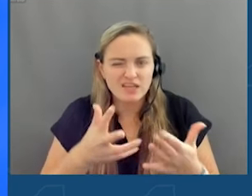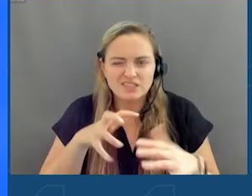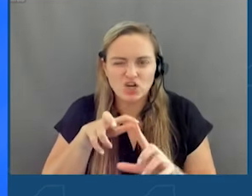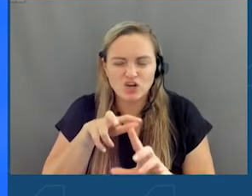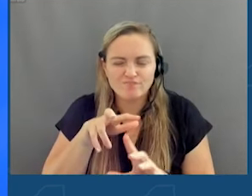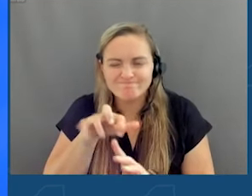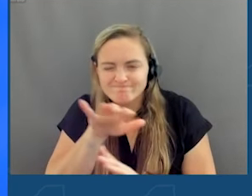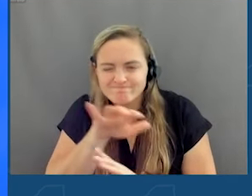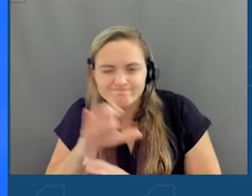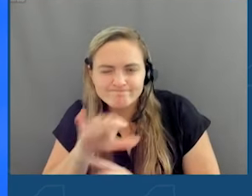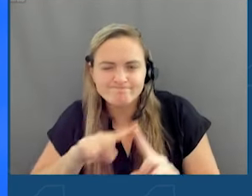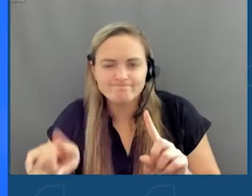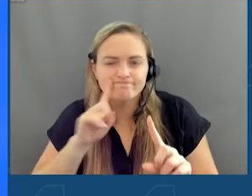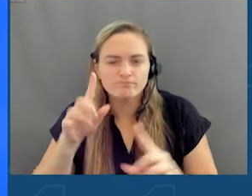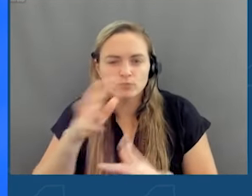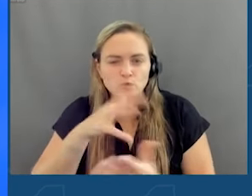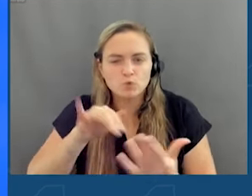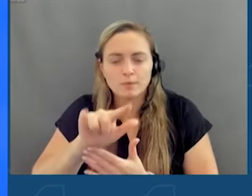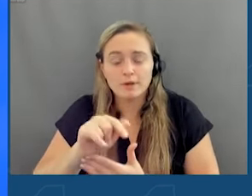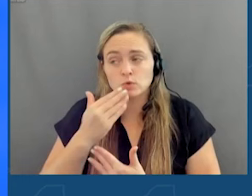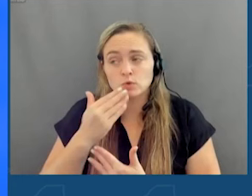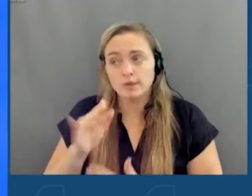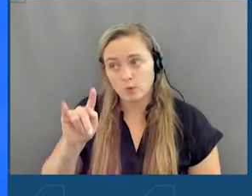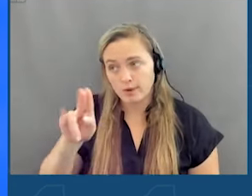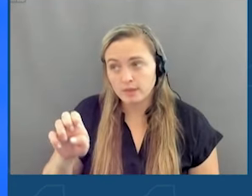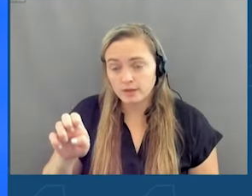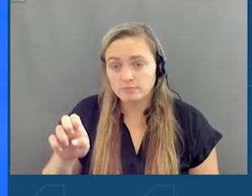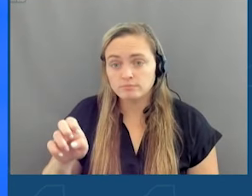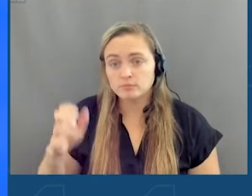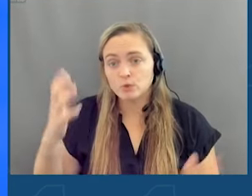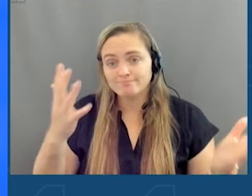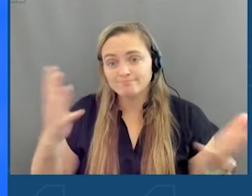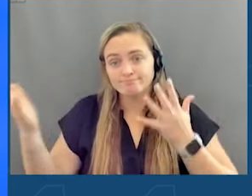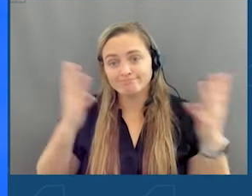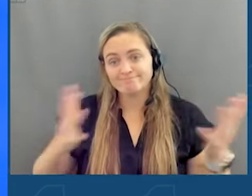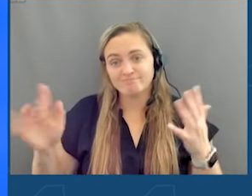social media. So thank you, Kathleen. Let's give her a round of applause as well.